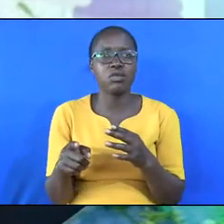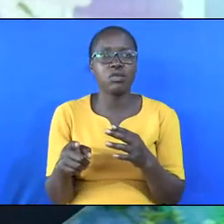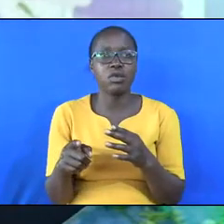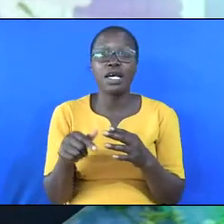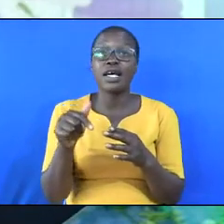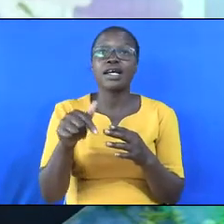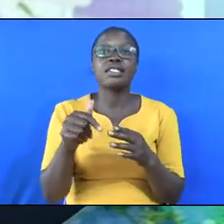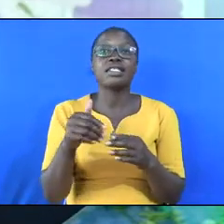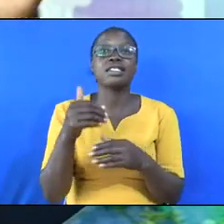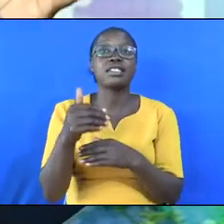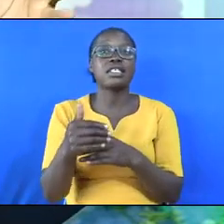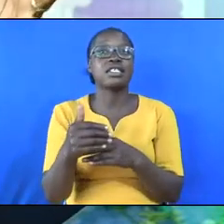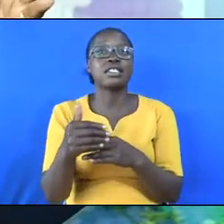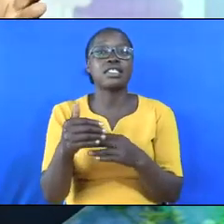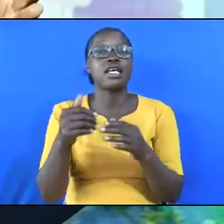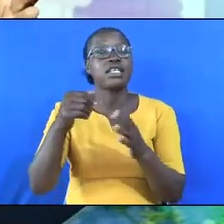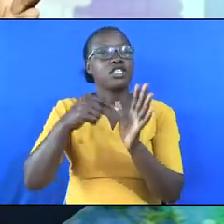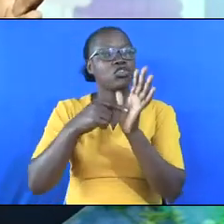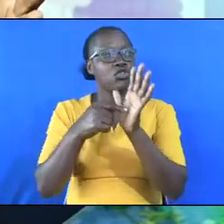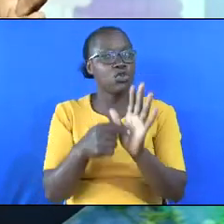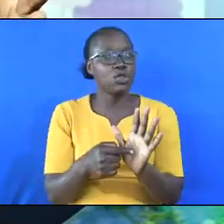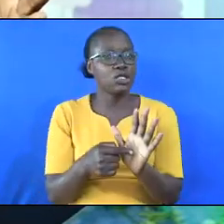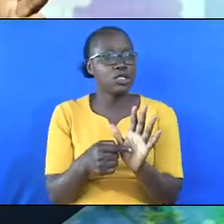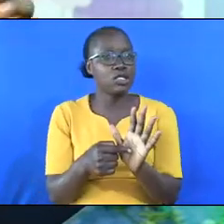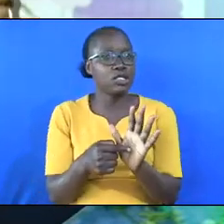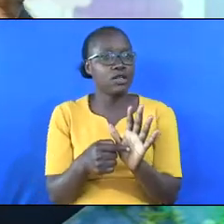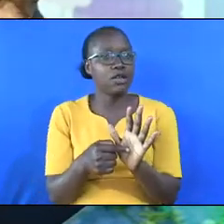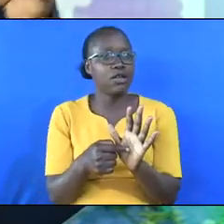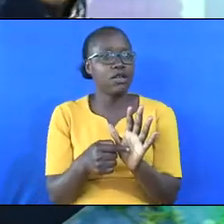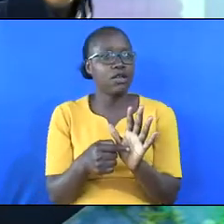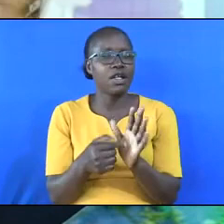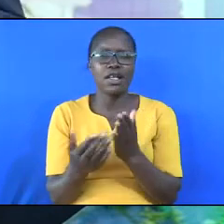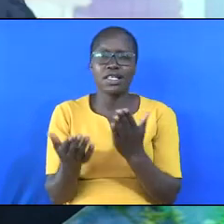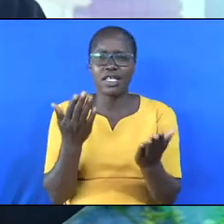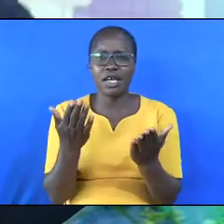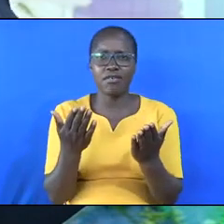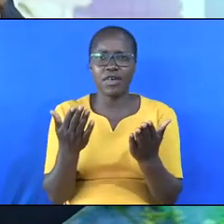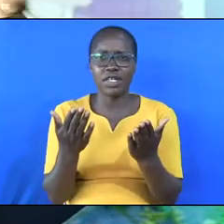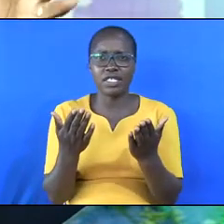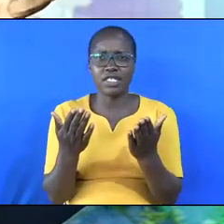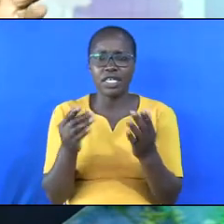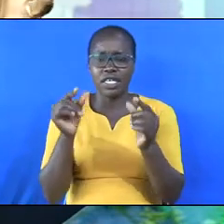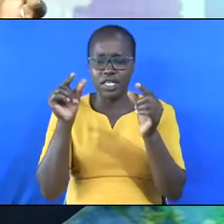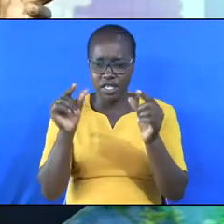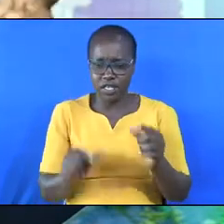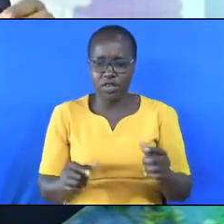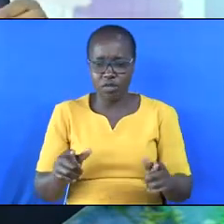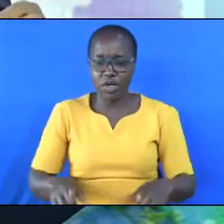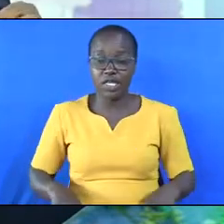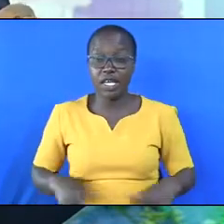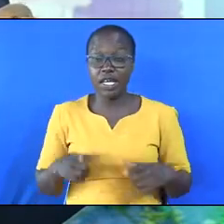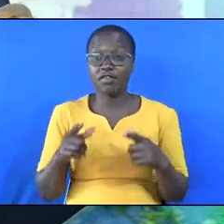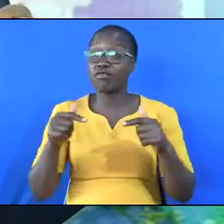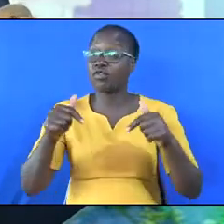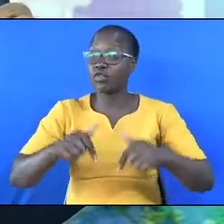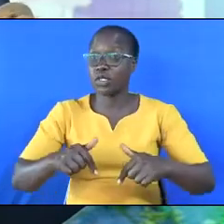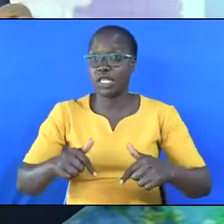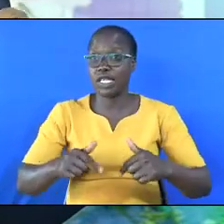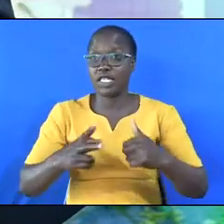This text, brothers and sisters, reveals that the average human lifespan today is 70 years.